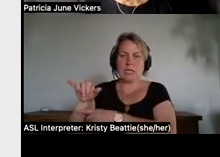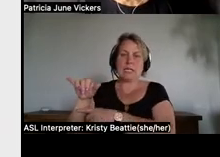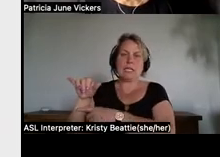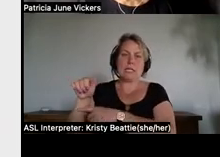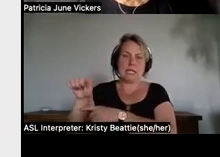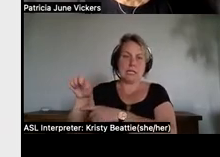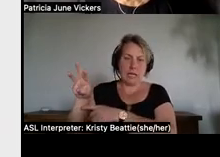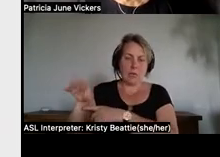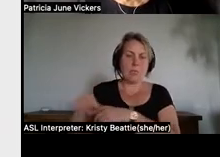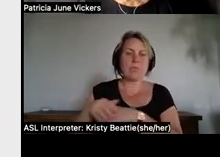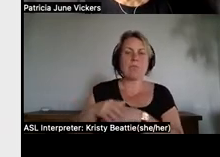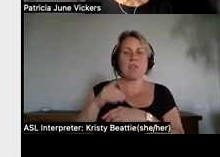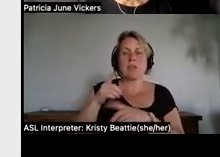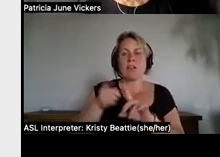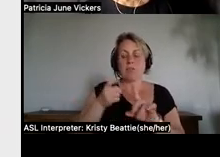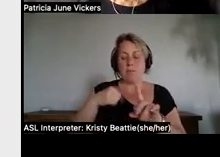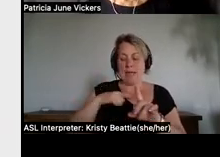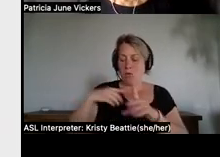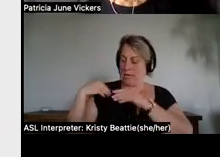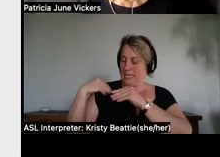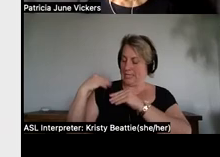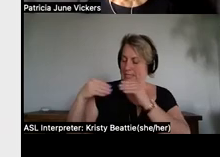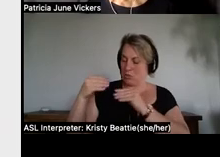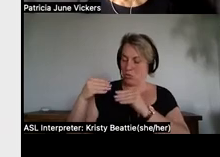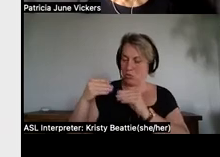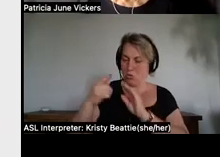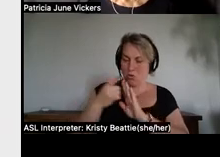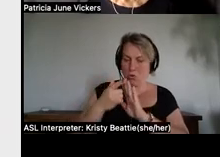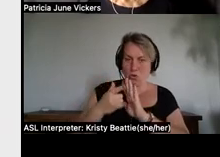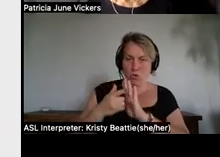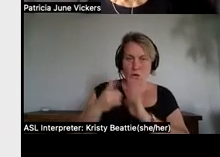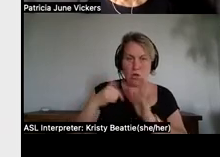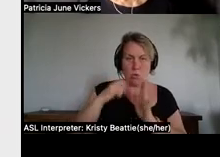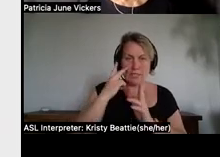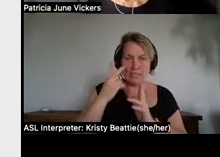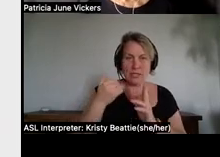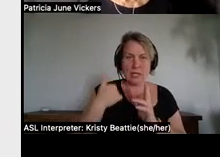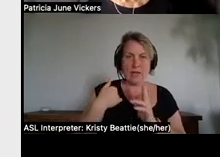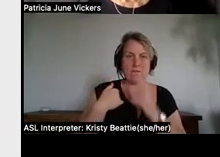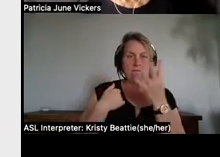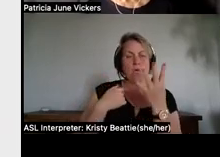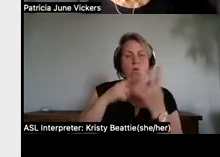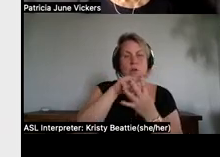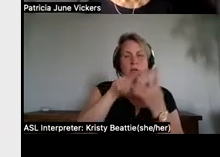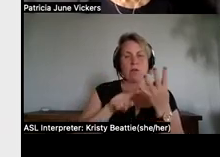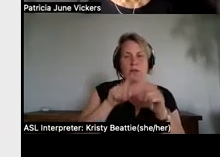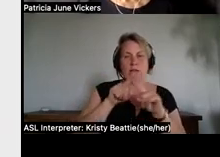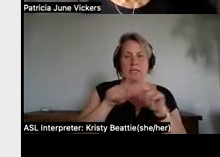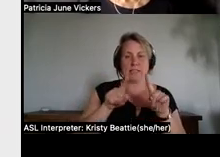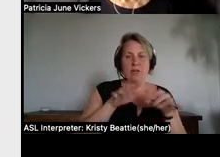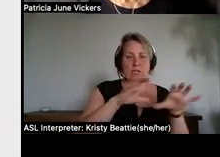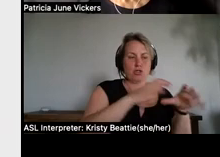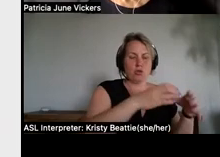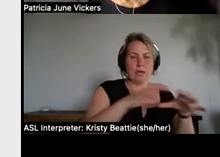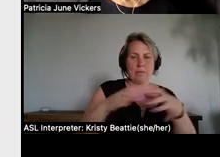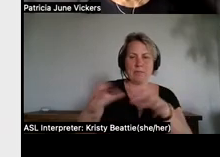from ancestral law we see that there are four tribes and from the village i'm from it's